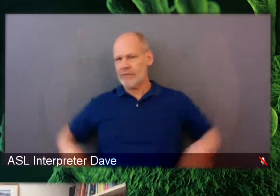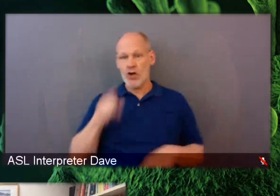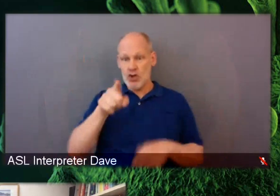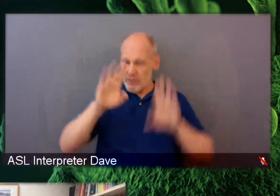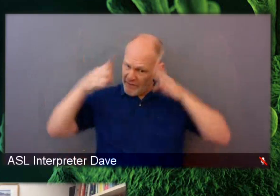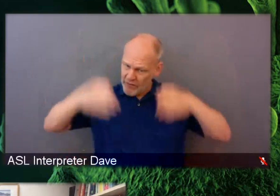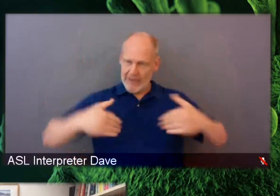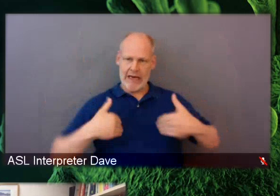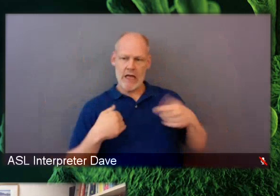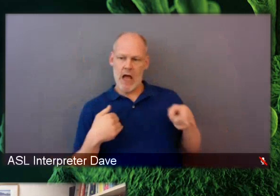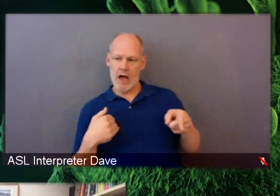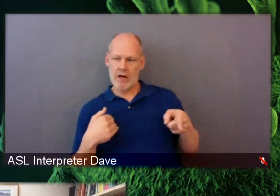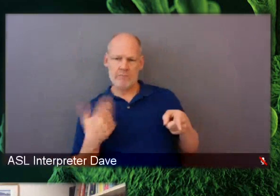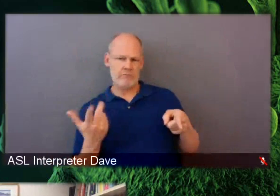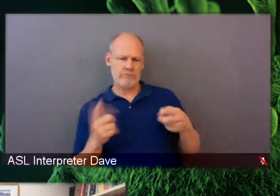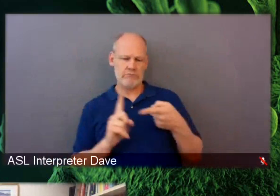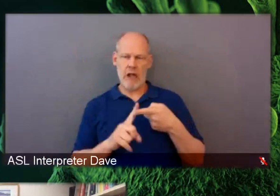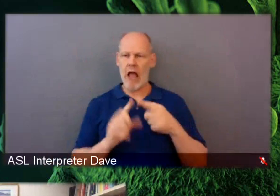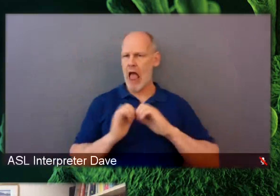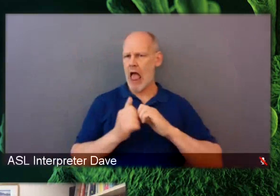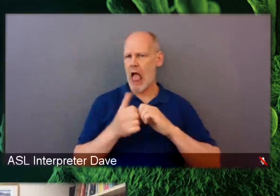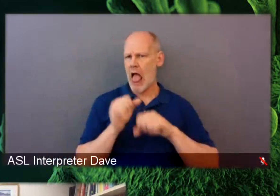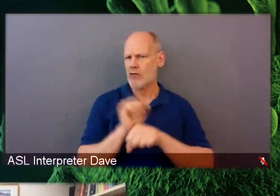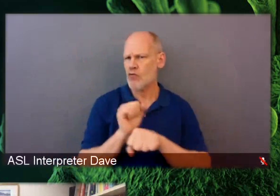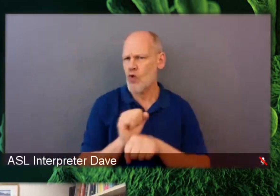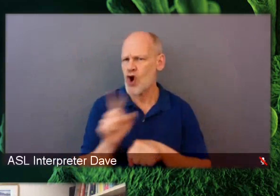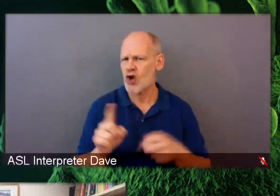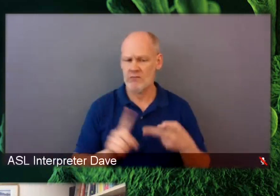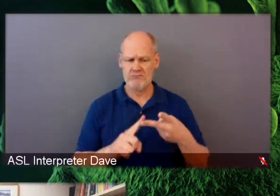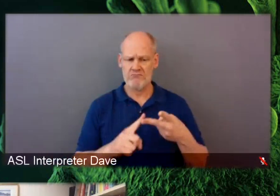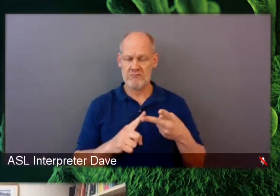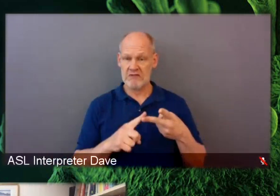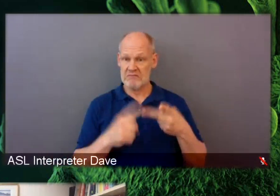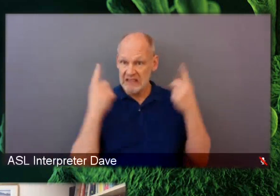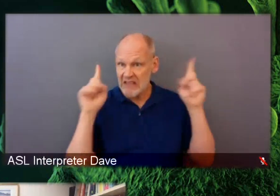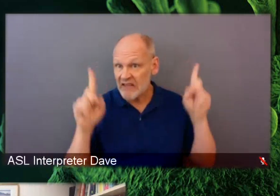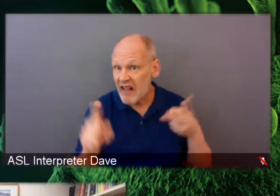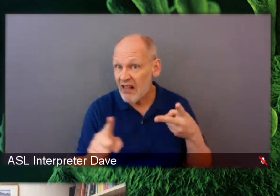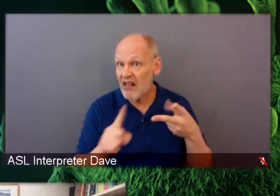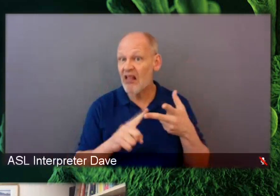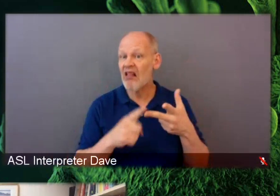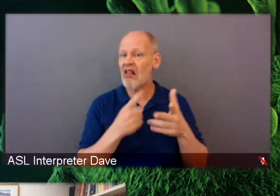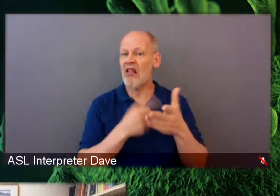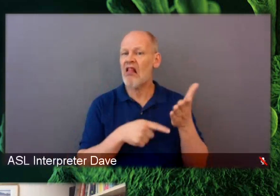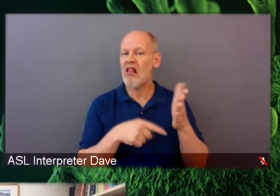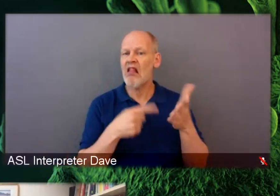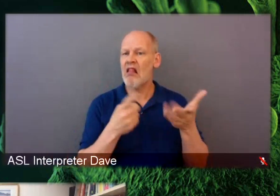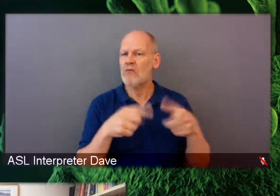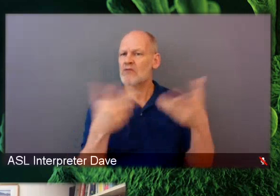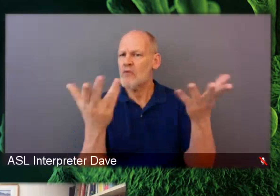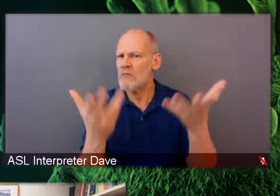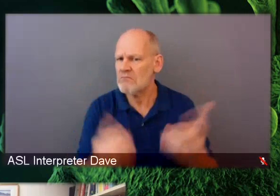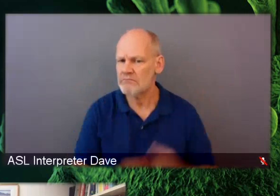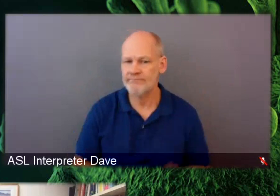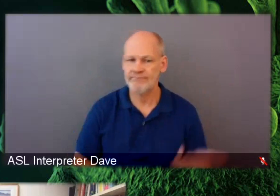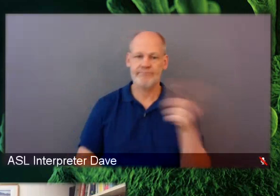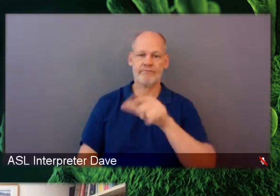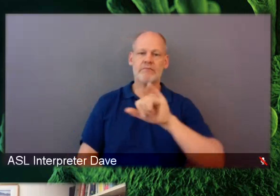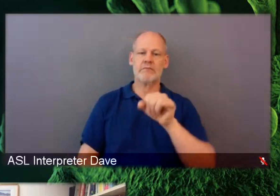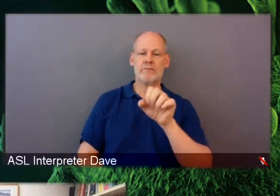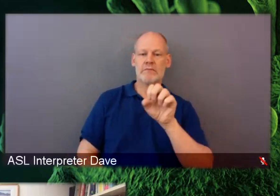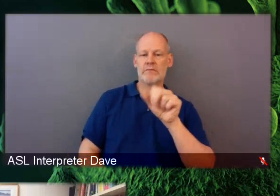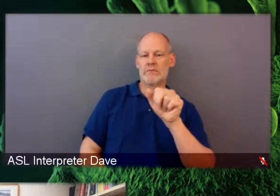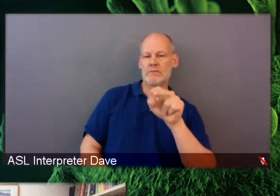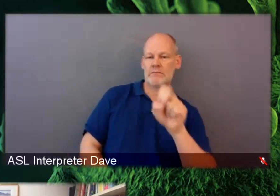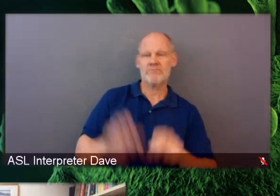how that work is going and how meaningful it is. Yeah, good morning. We do have a lot of